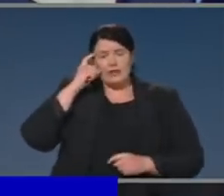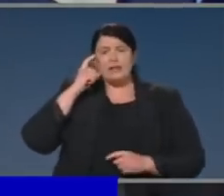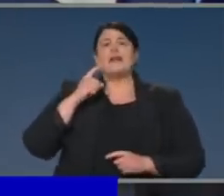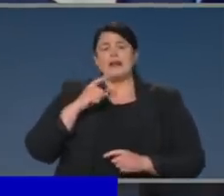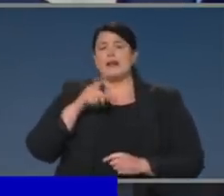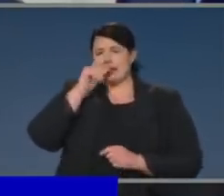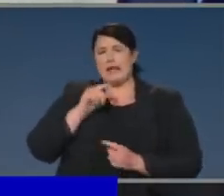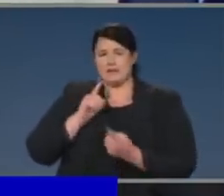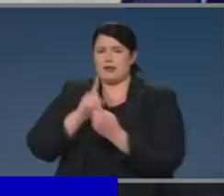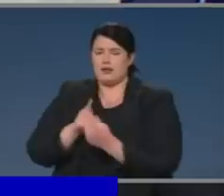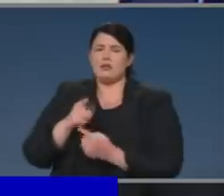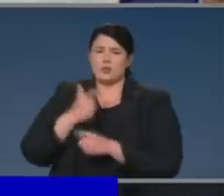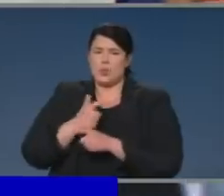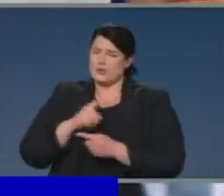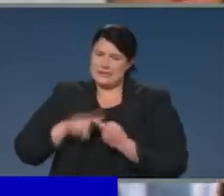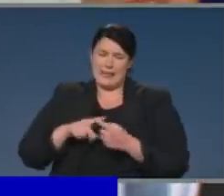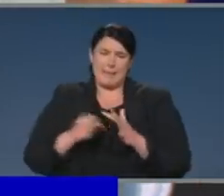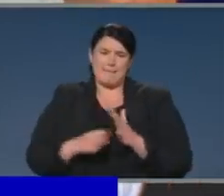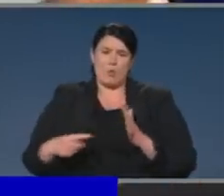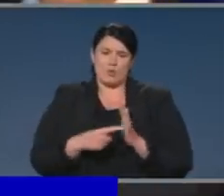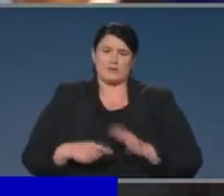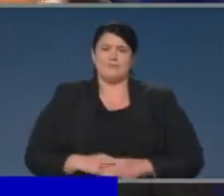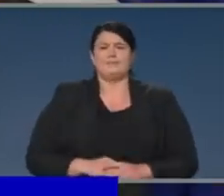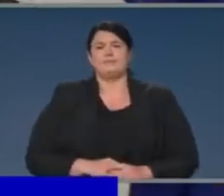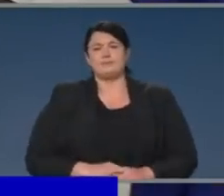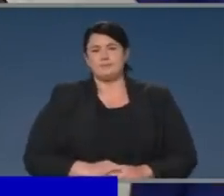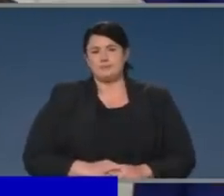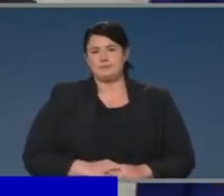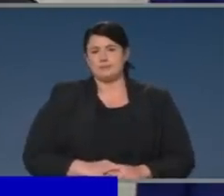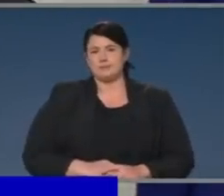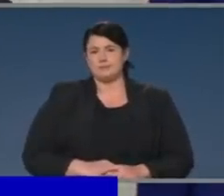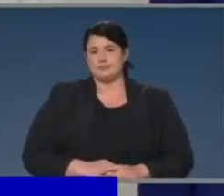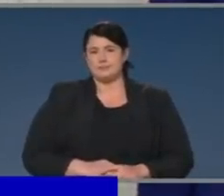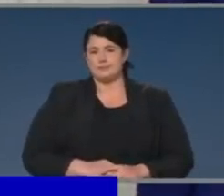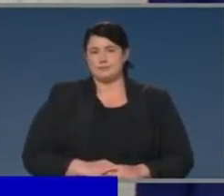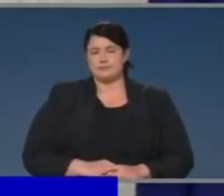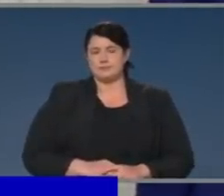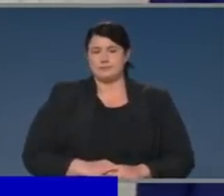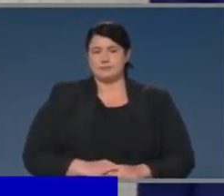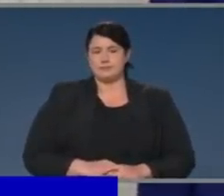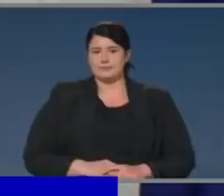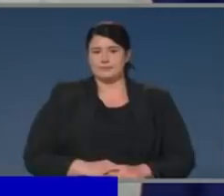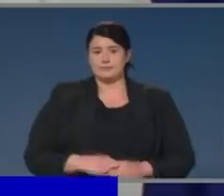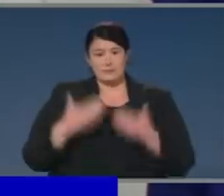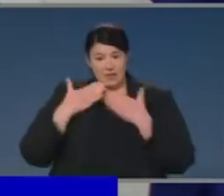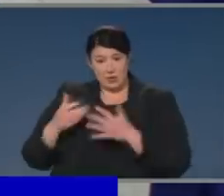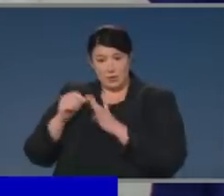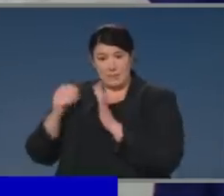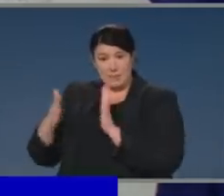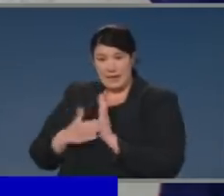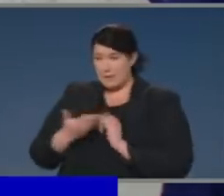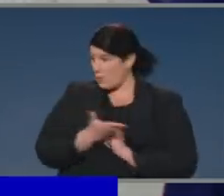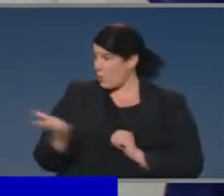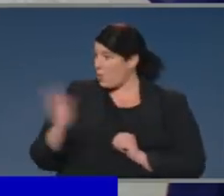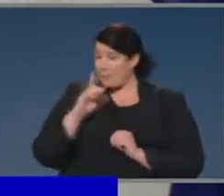there, PM, and hand over to... thank you Mr Hunt. Thanks very much to the PM, to Brendan, to Christine.